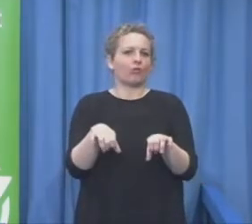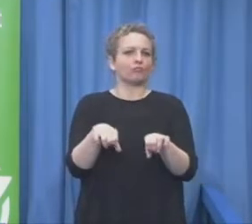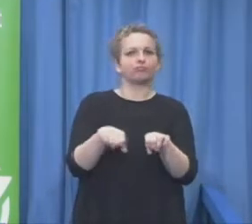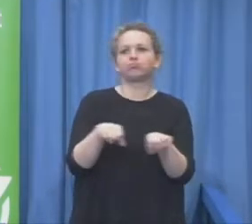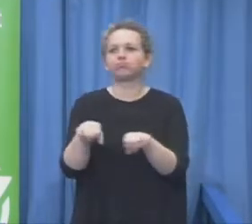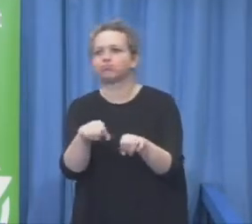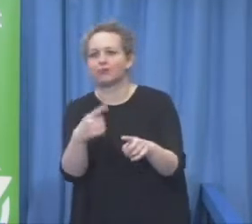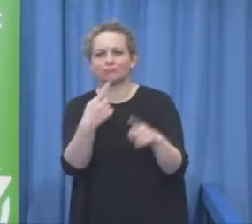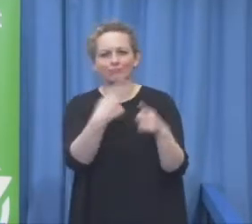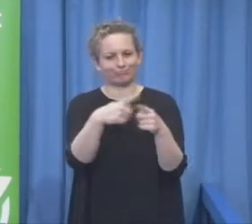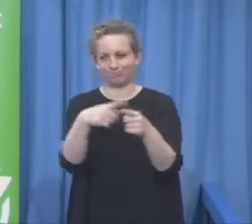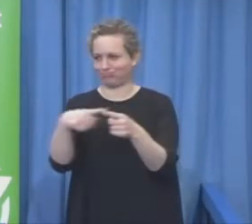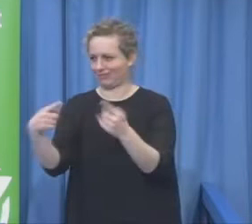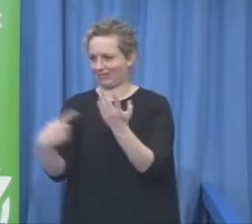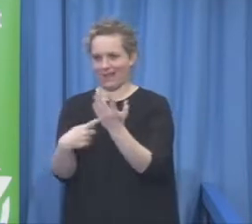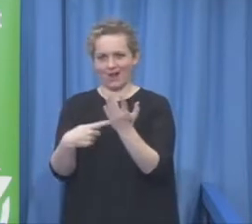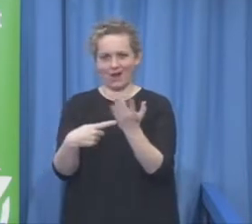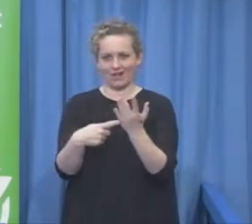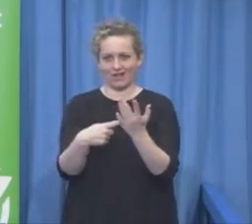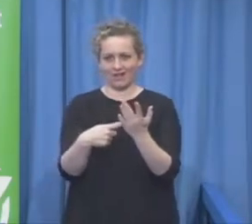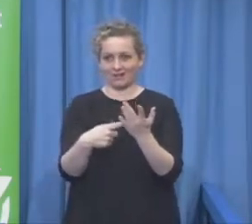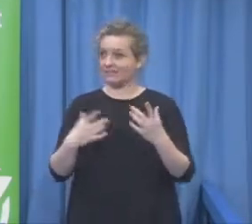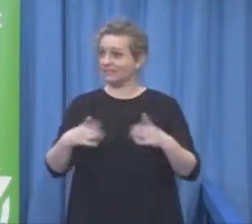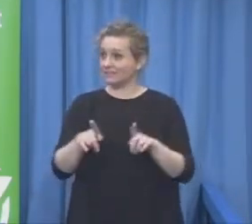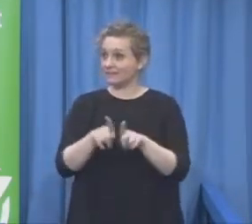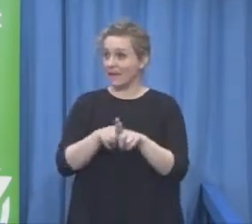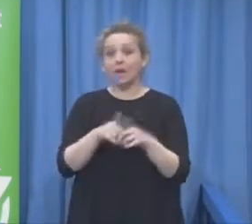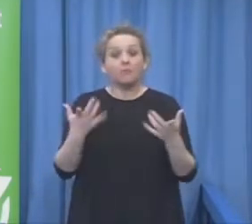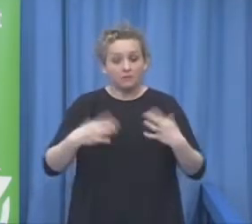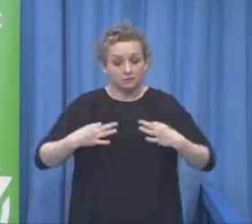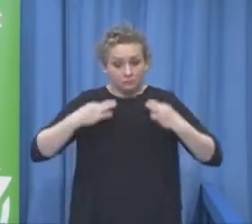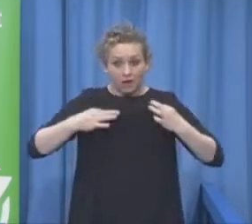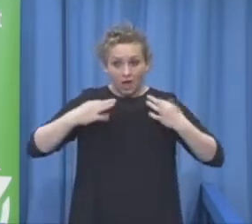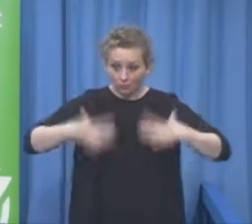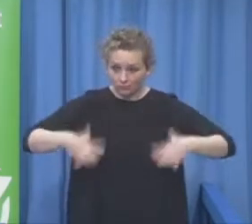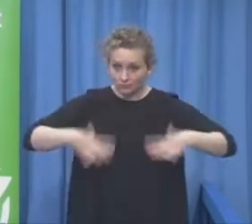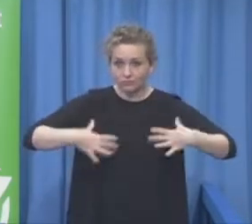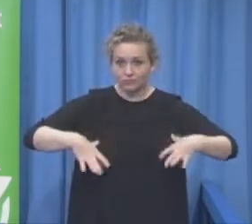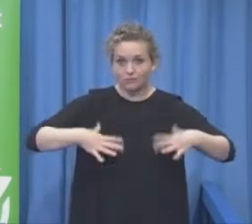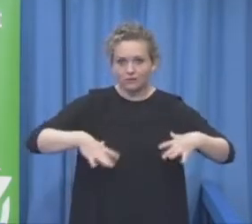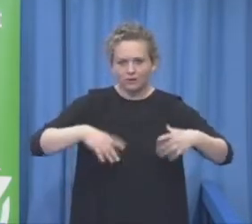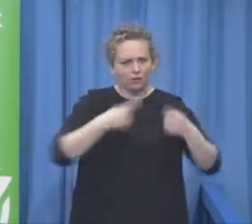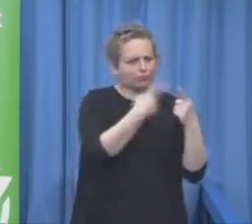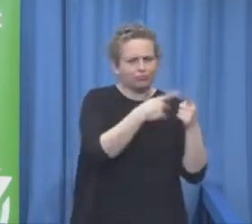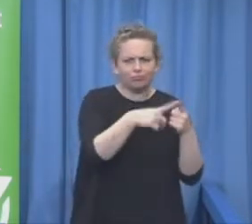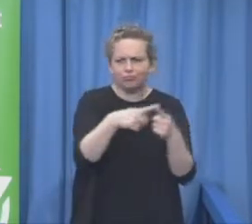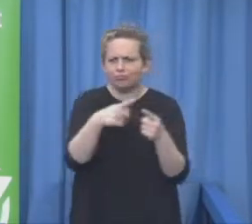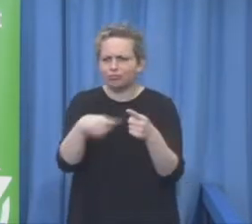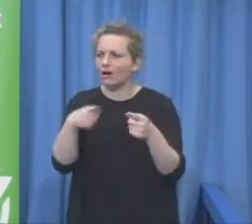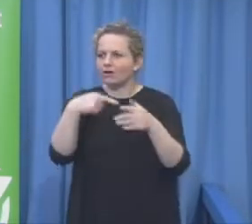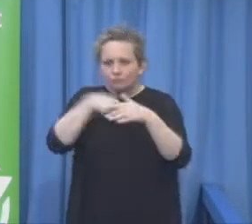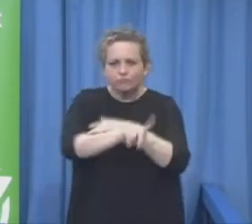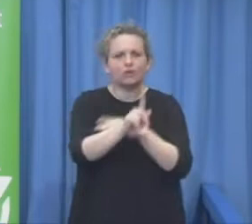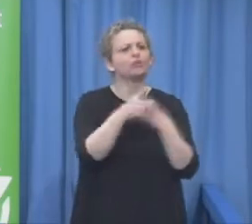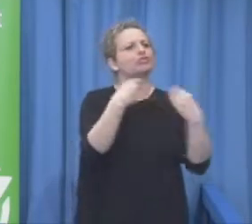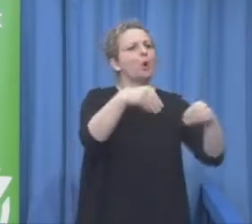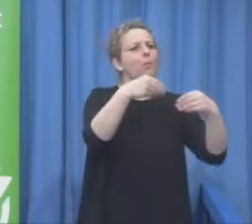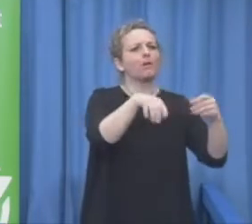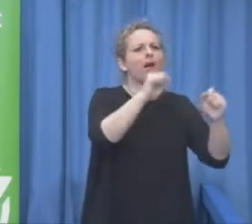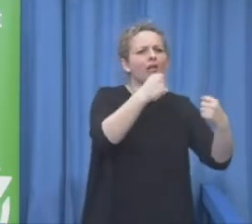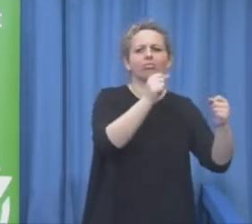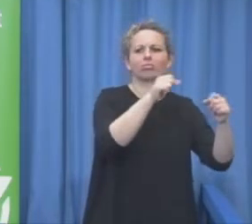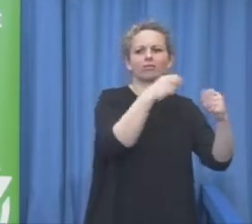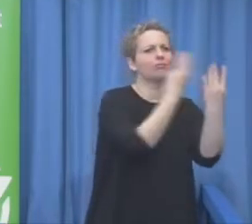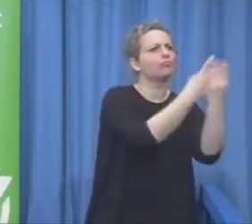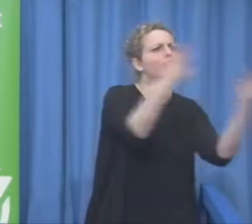fashion shop put on this such like a skateboard enjoy after skateboard snowboard to